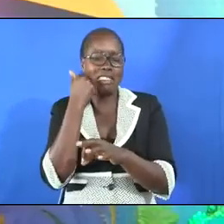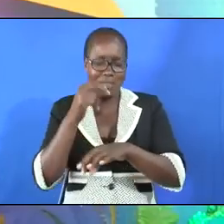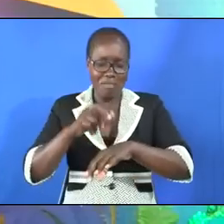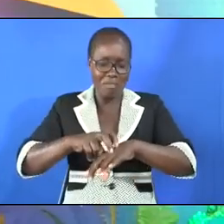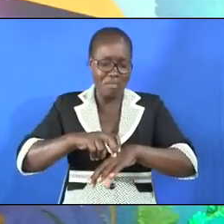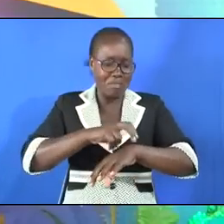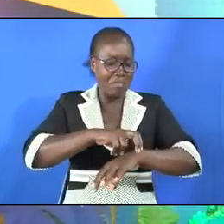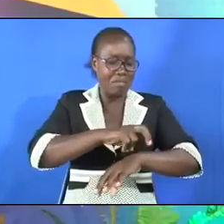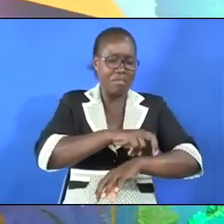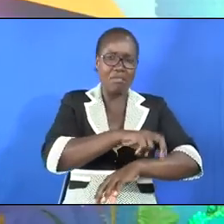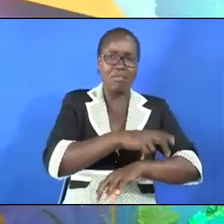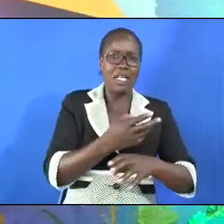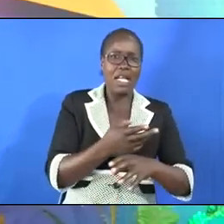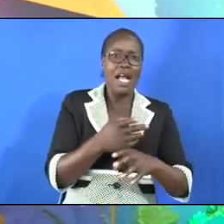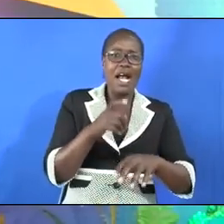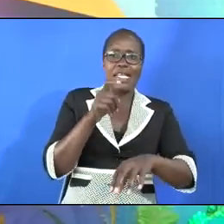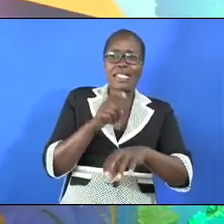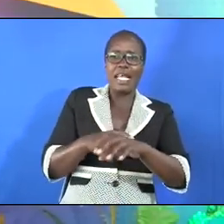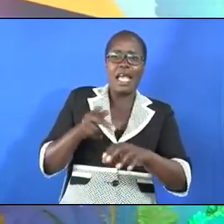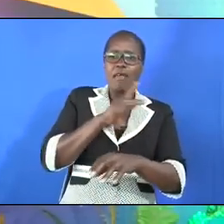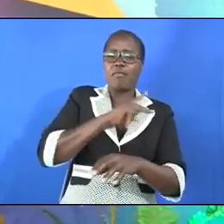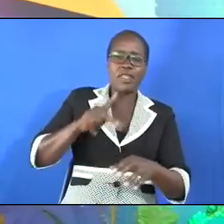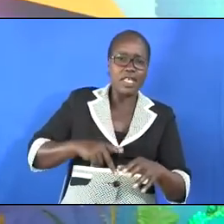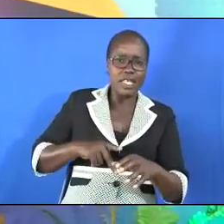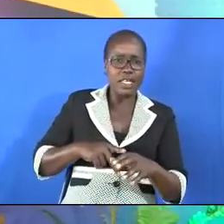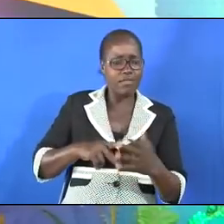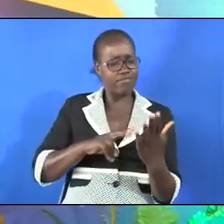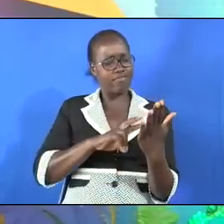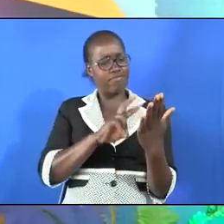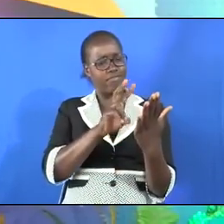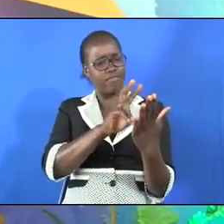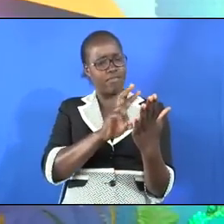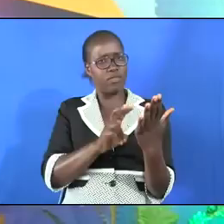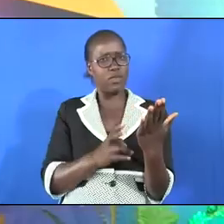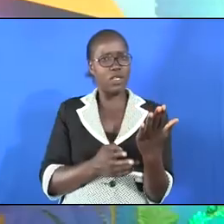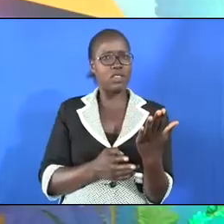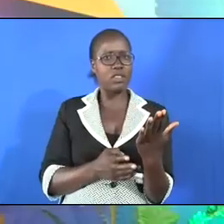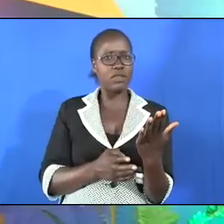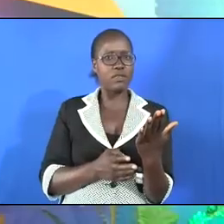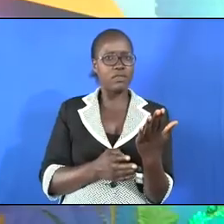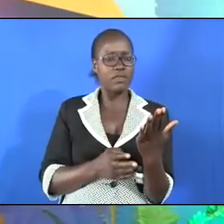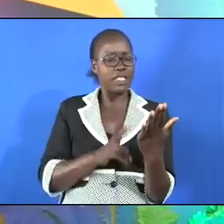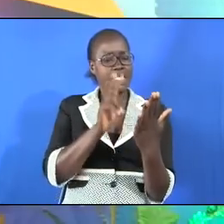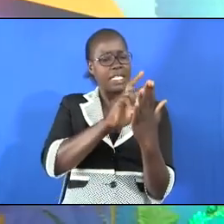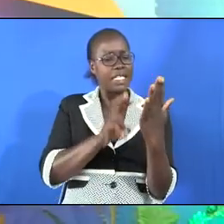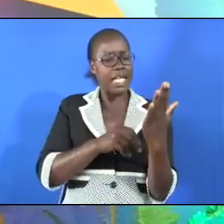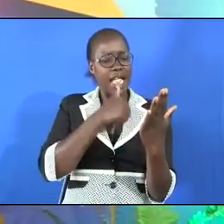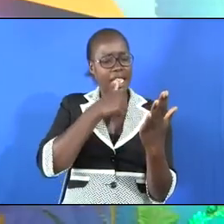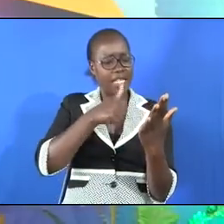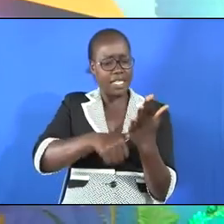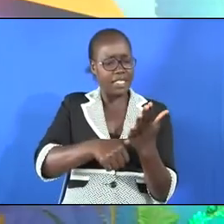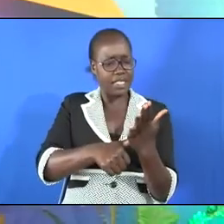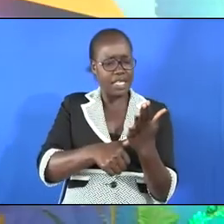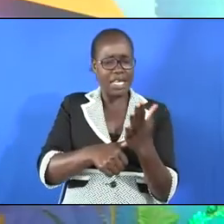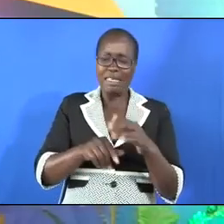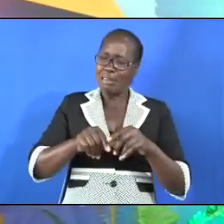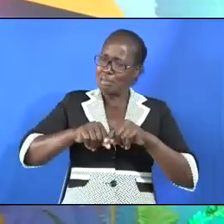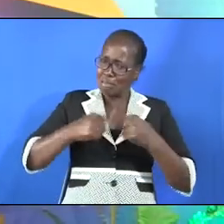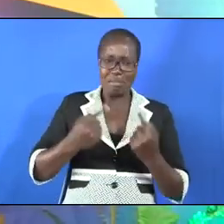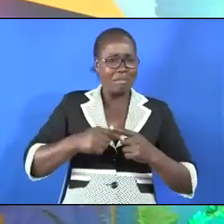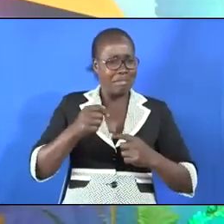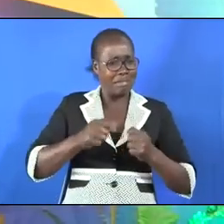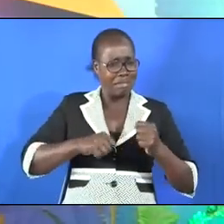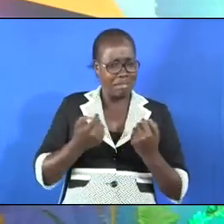And it happened when the king of Israel read the letter, that he tore his